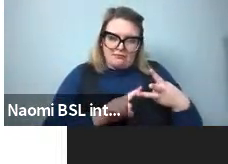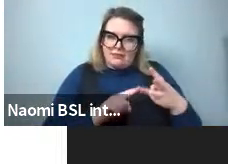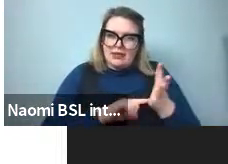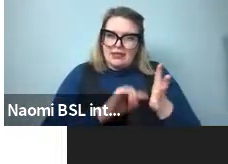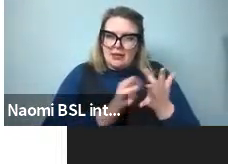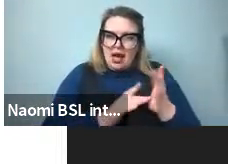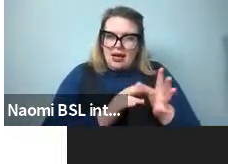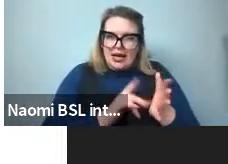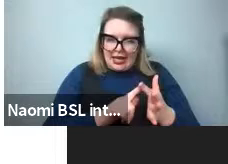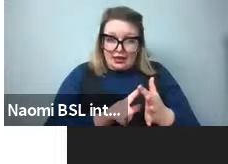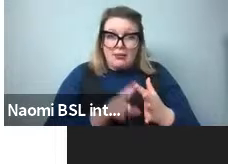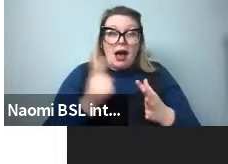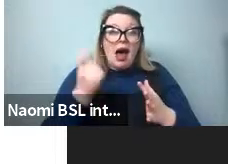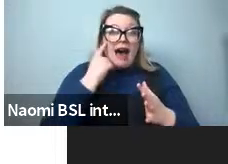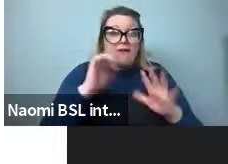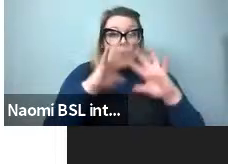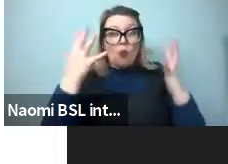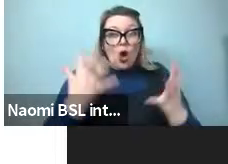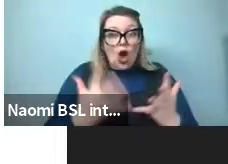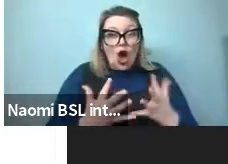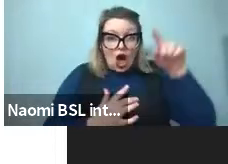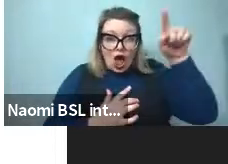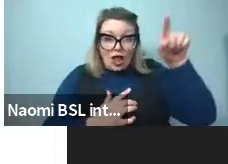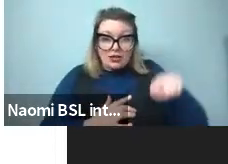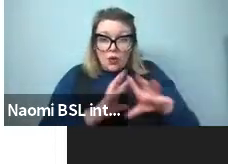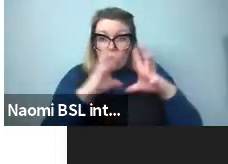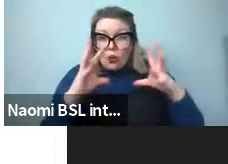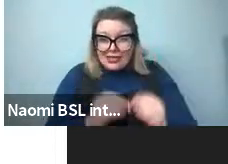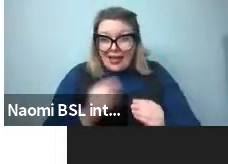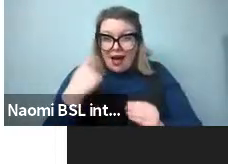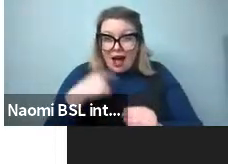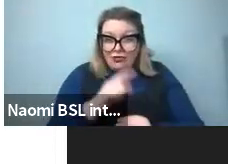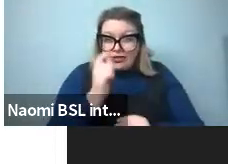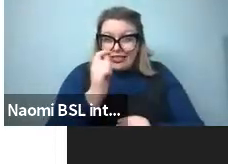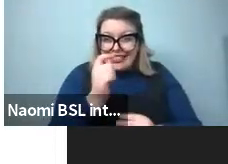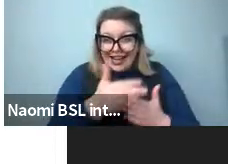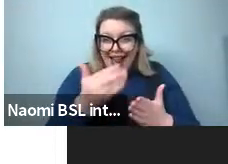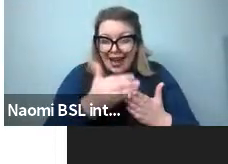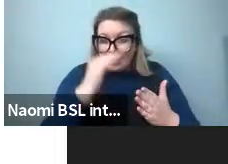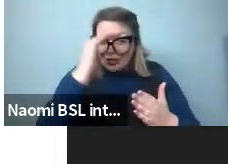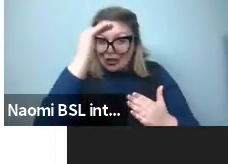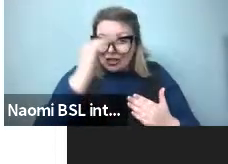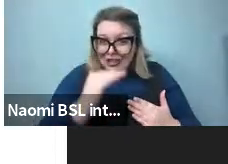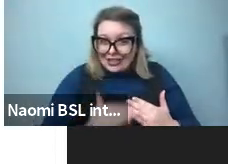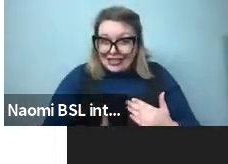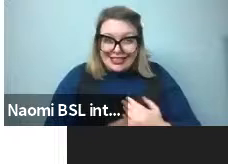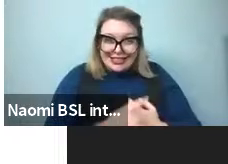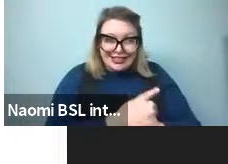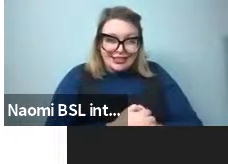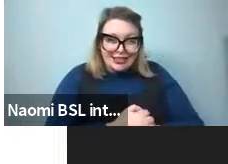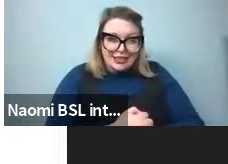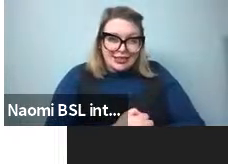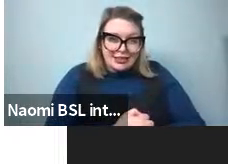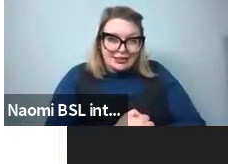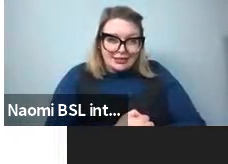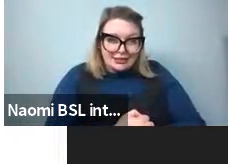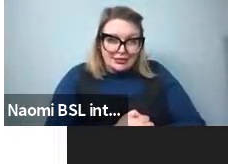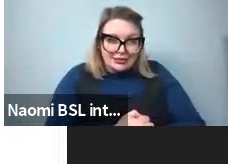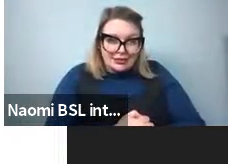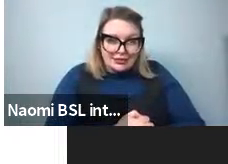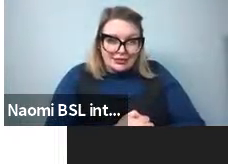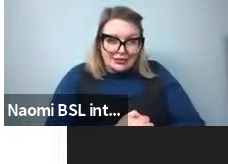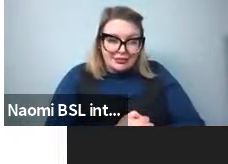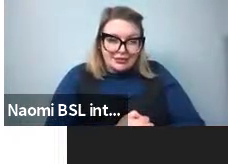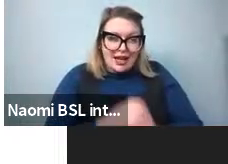And I'll throw them on to the world color survey. There's actually 110 other languages. Each row here is another language. And then I will put the